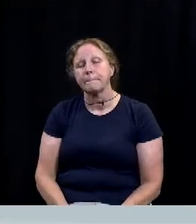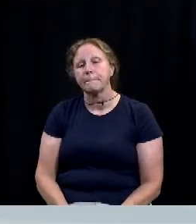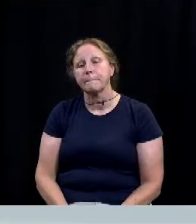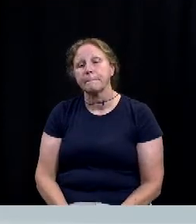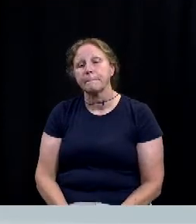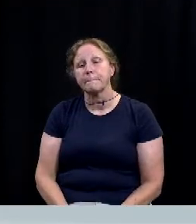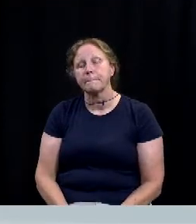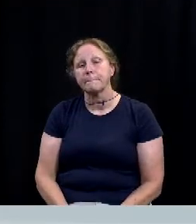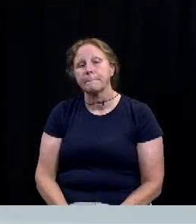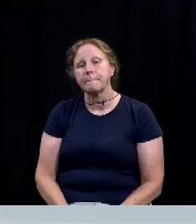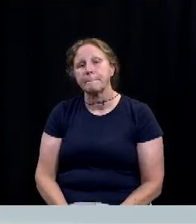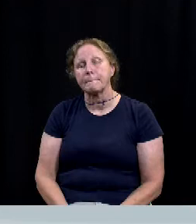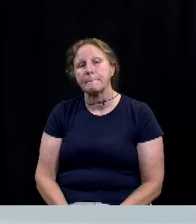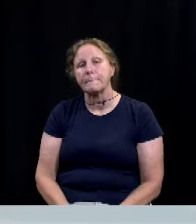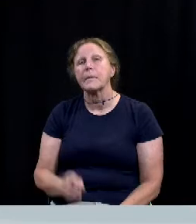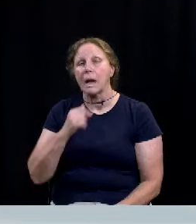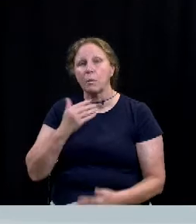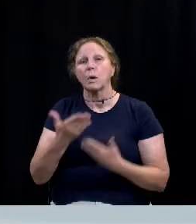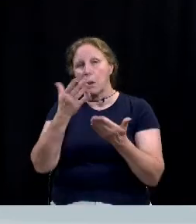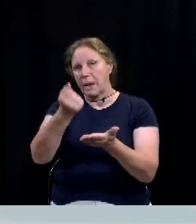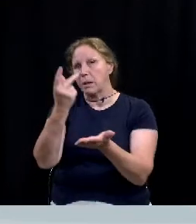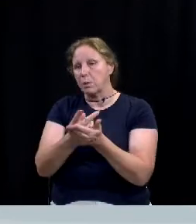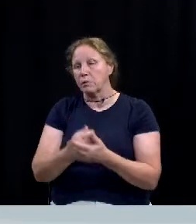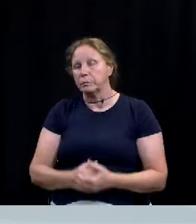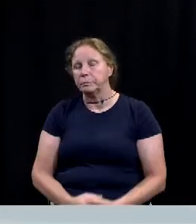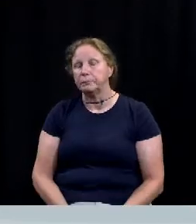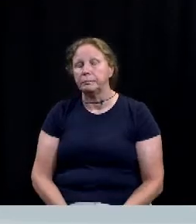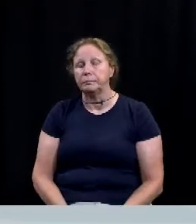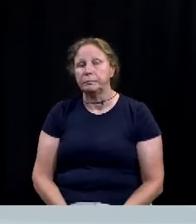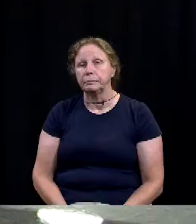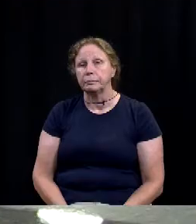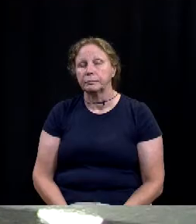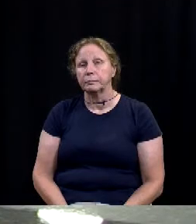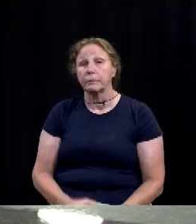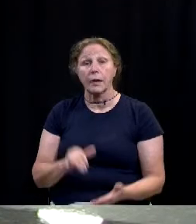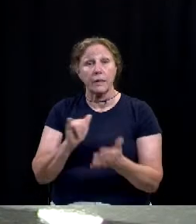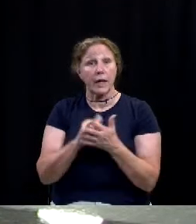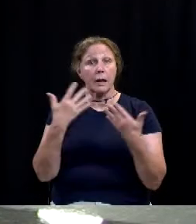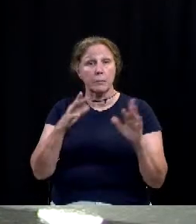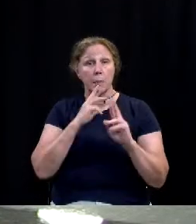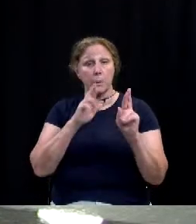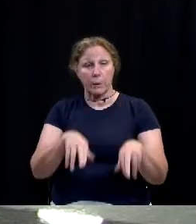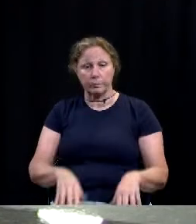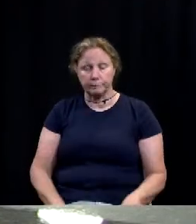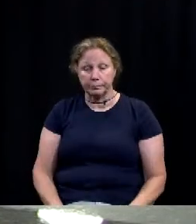And Planning Commission did recommend approval. And that concludes my report.